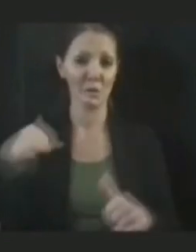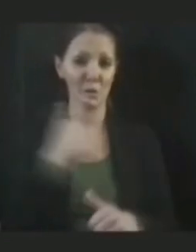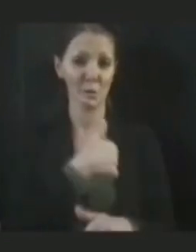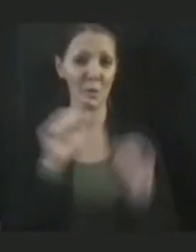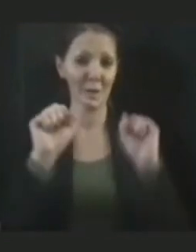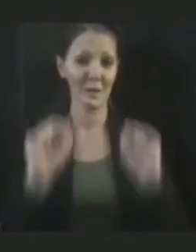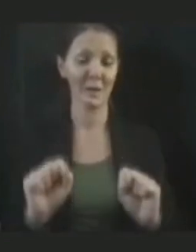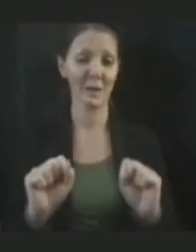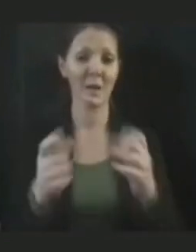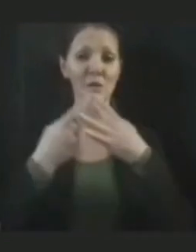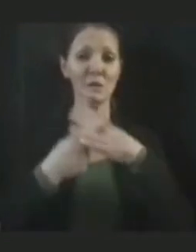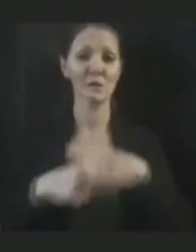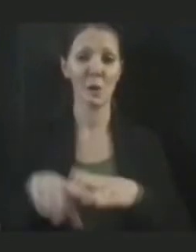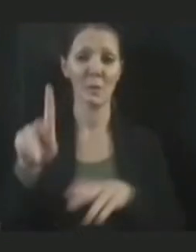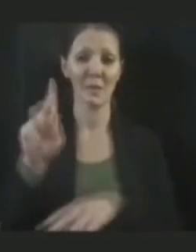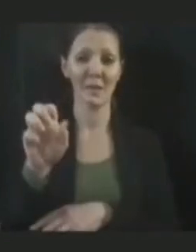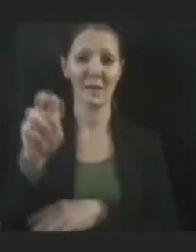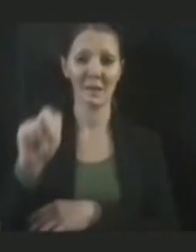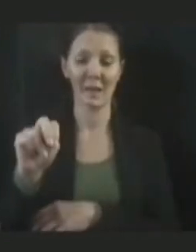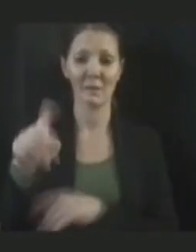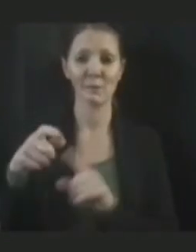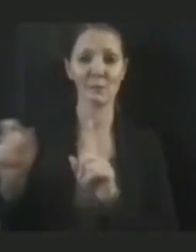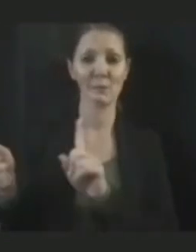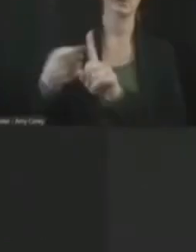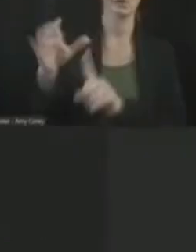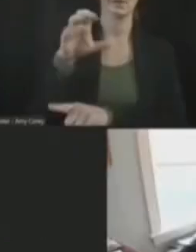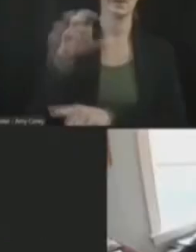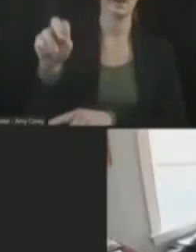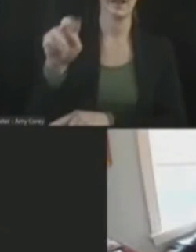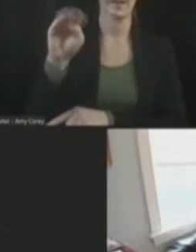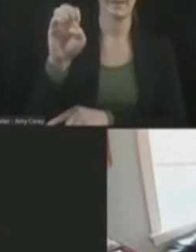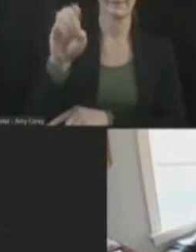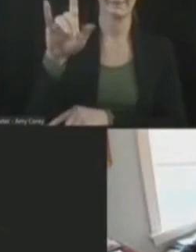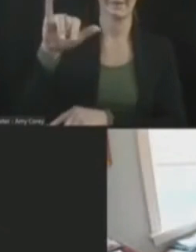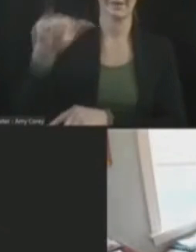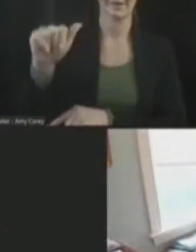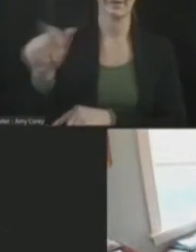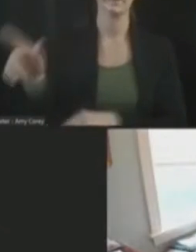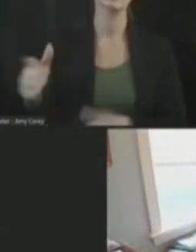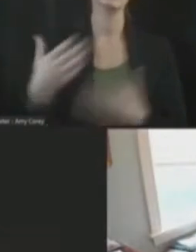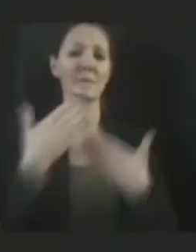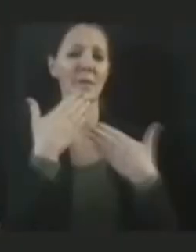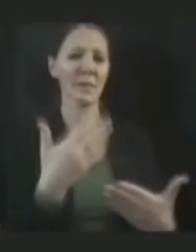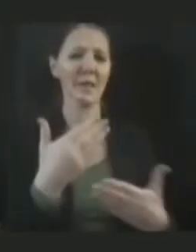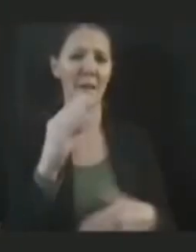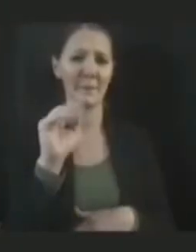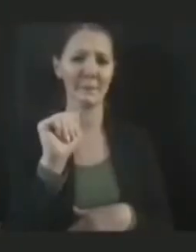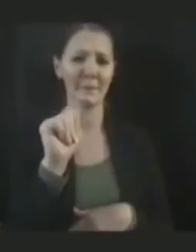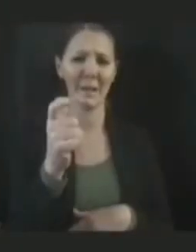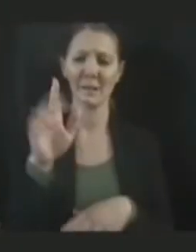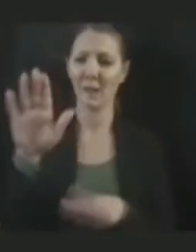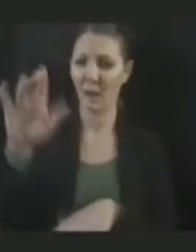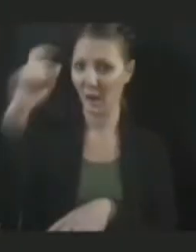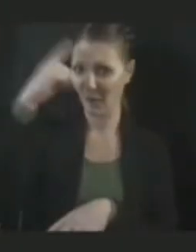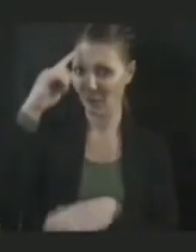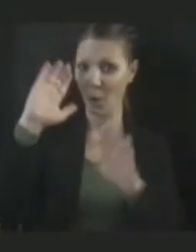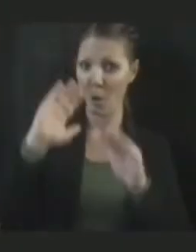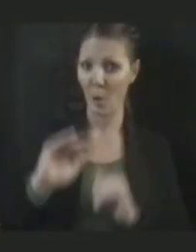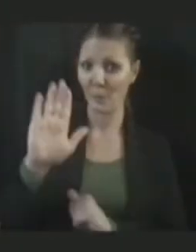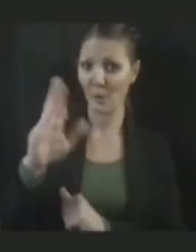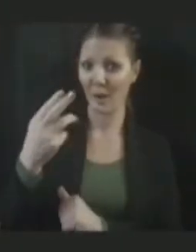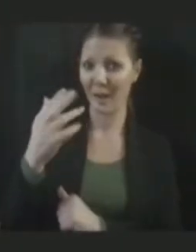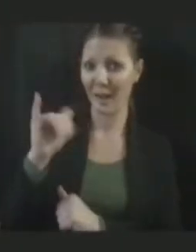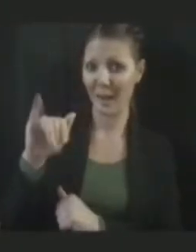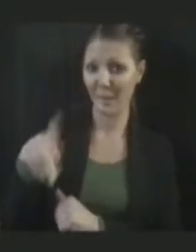start with Ken Dixon from Hearst Connecticut Media. Thanks, Max. Governor, hope your hip's doing okay